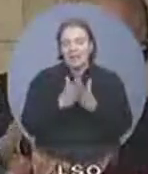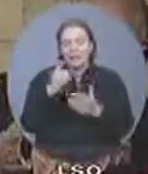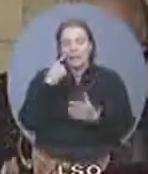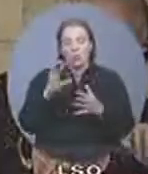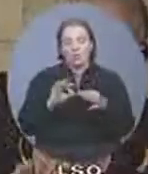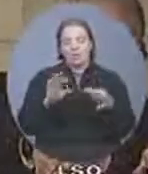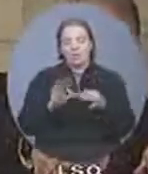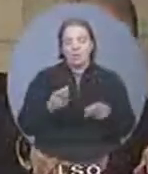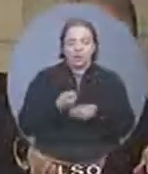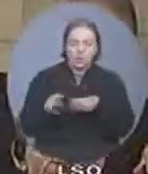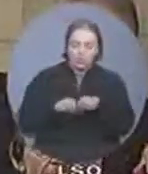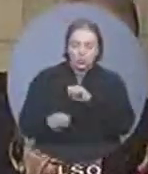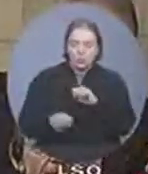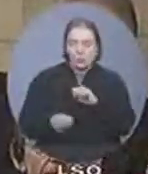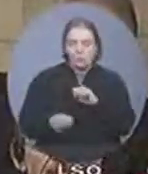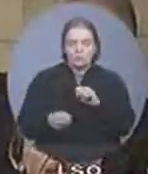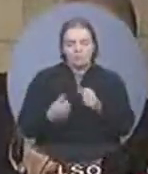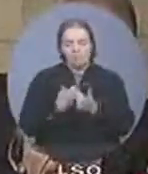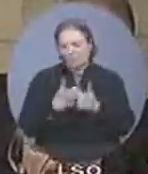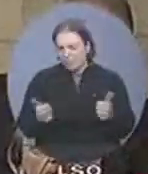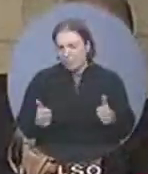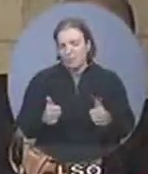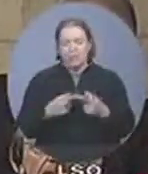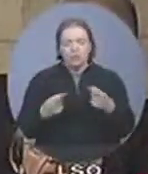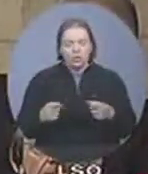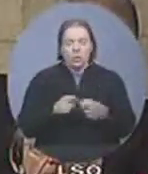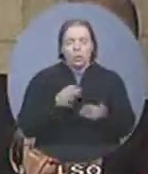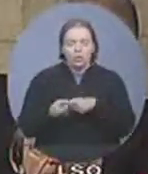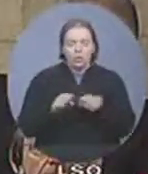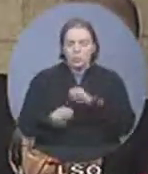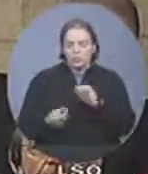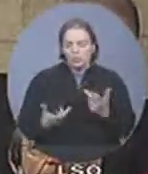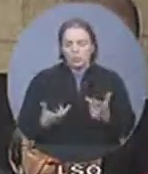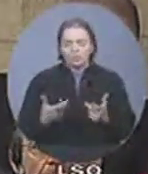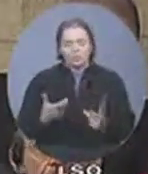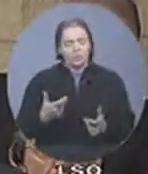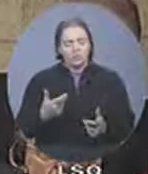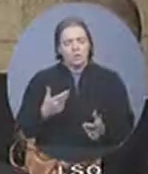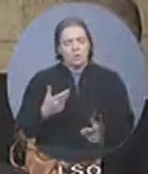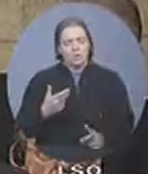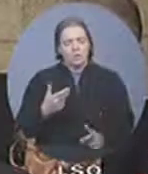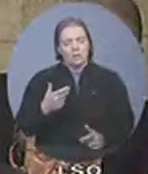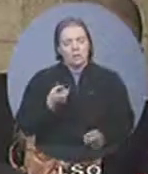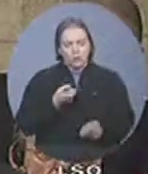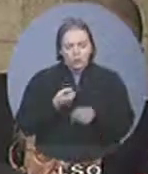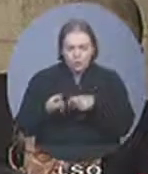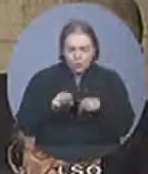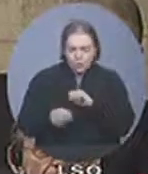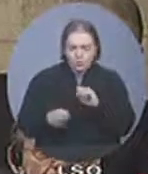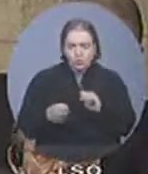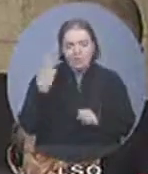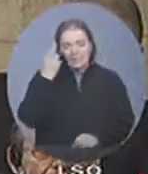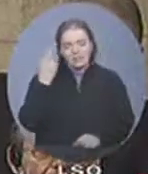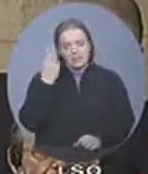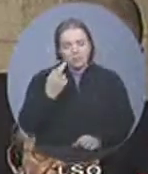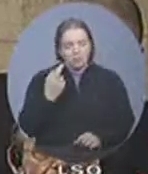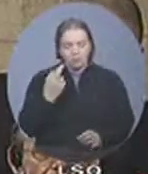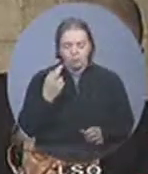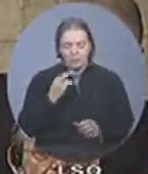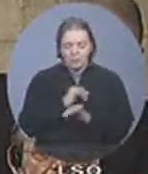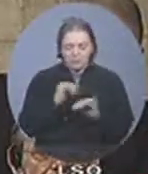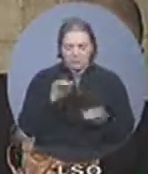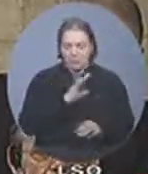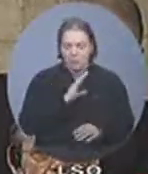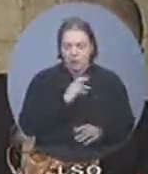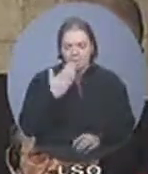justify torture, Mr. Speaker, and nothing can justify the full-scale denial mode that we see from the Conservatives right now.